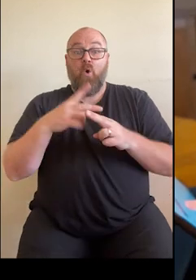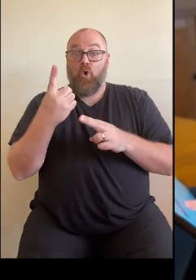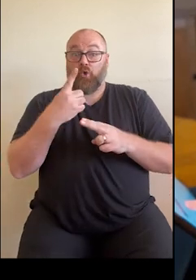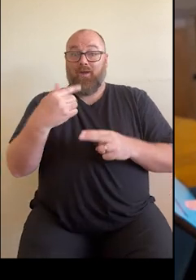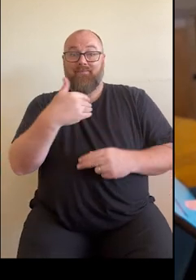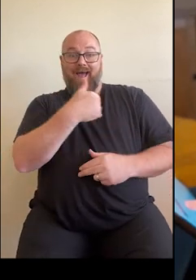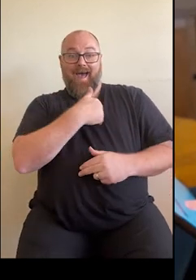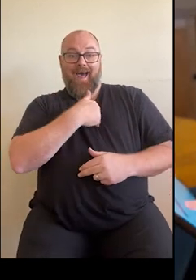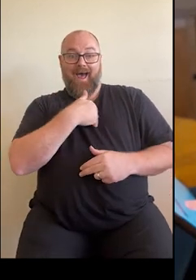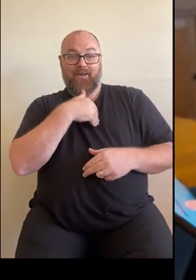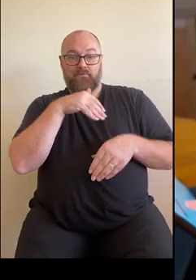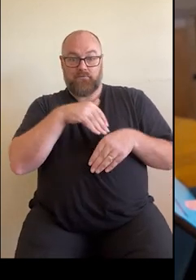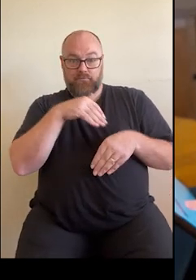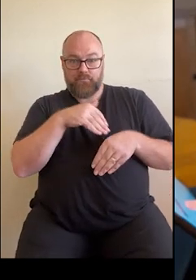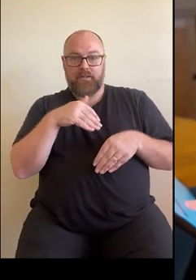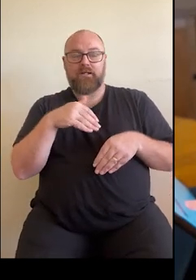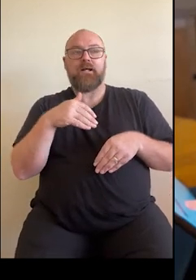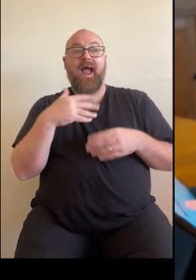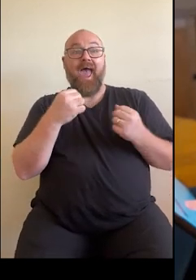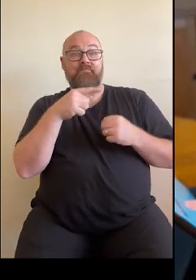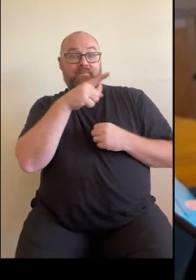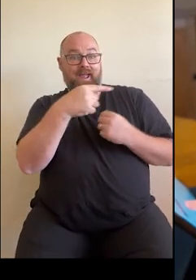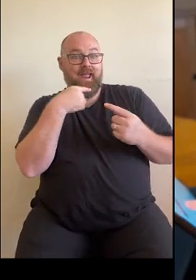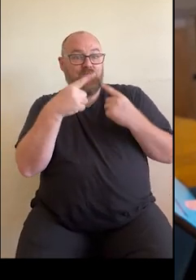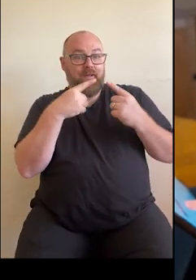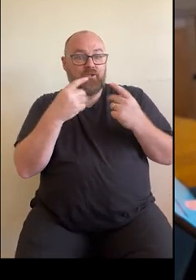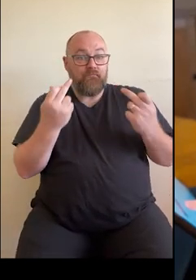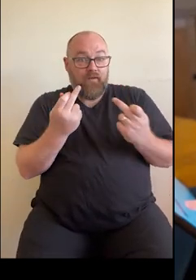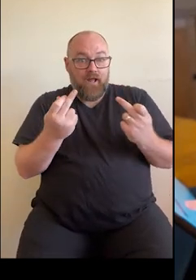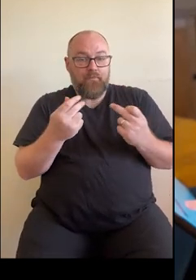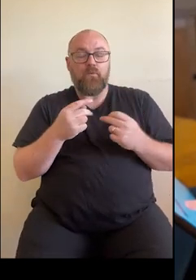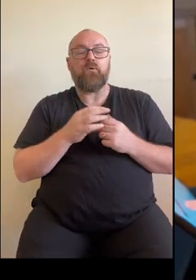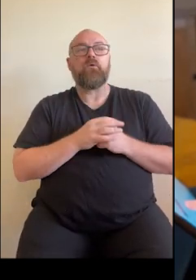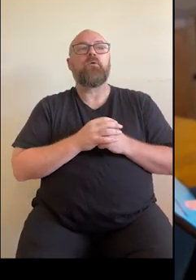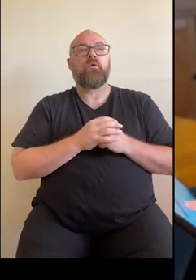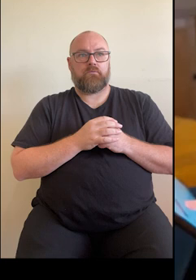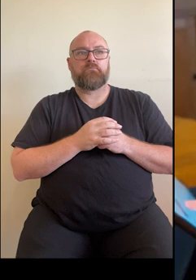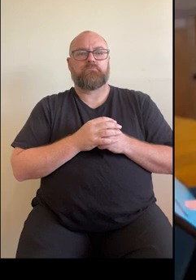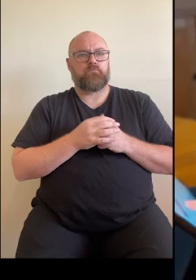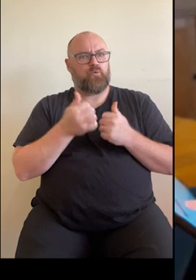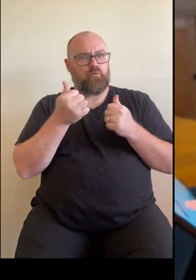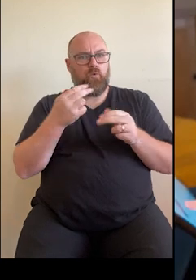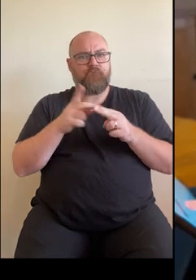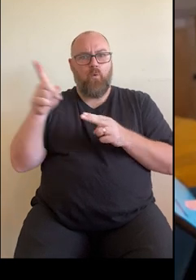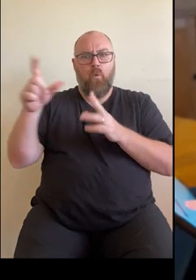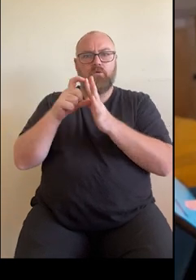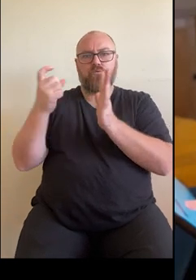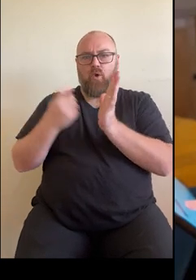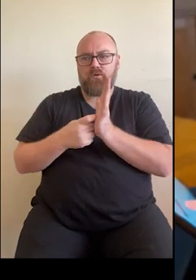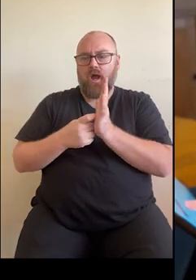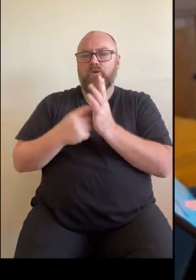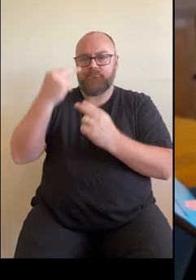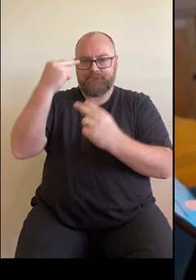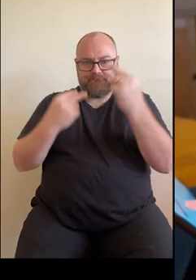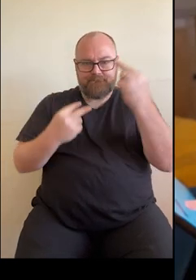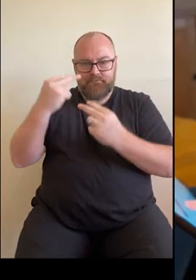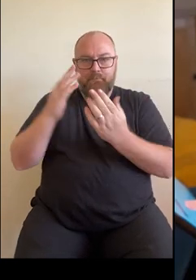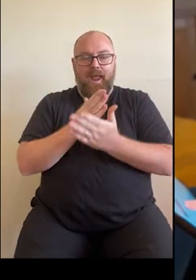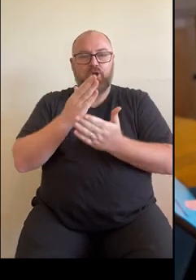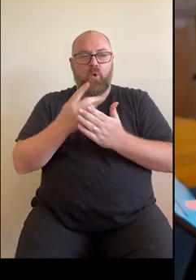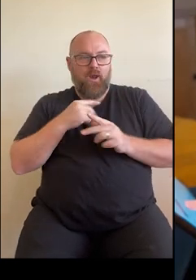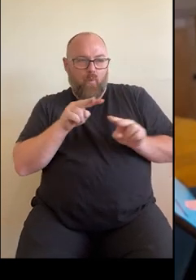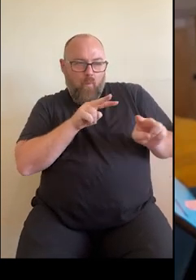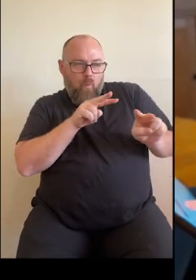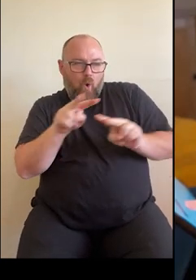condition, having a record of your medications used over time allows the healthcare providers to monitor the changes